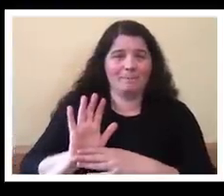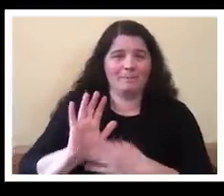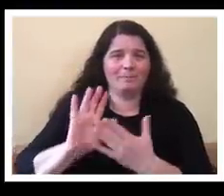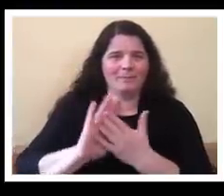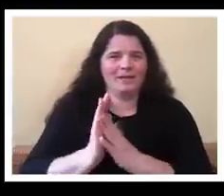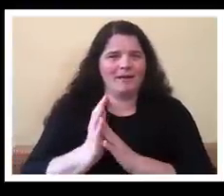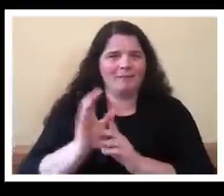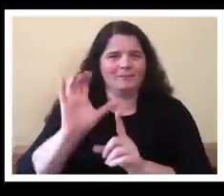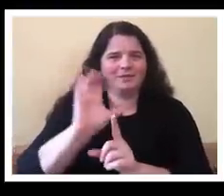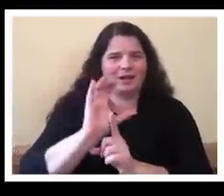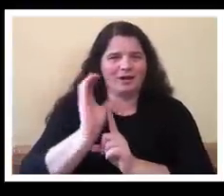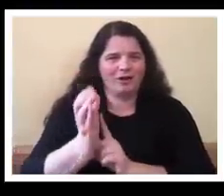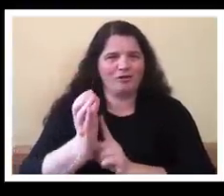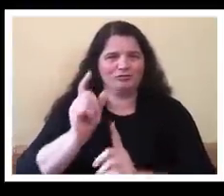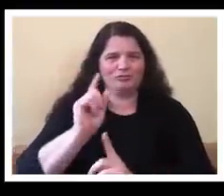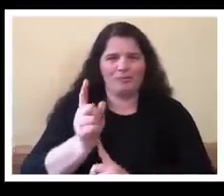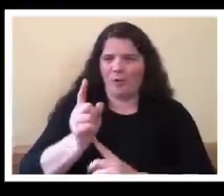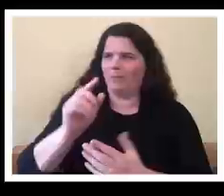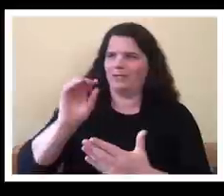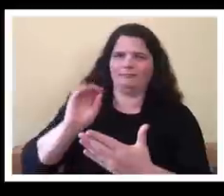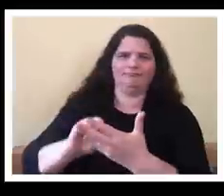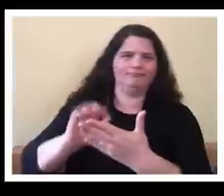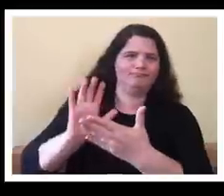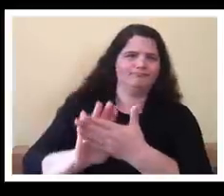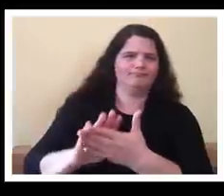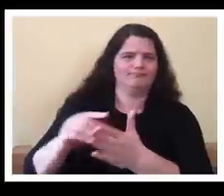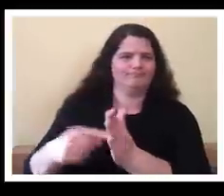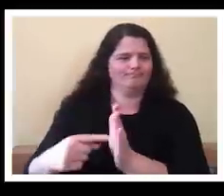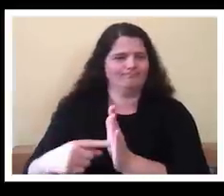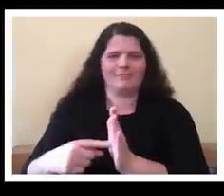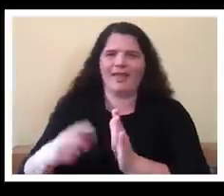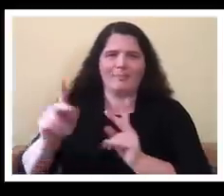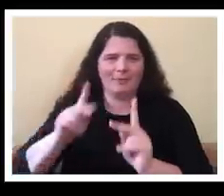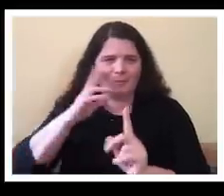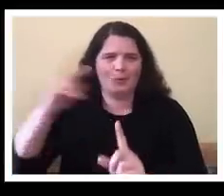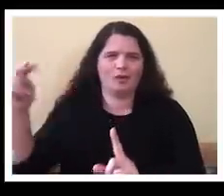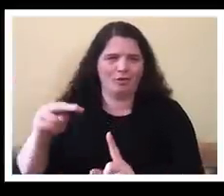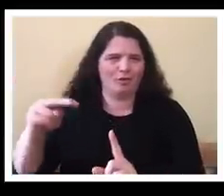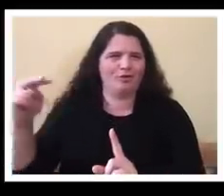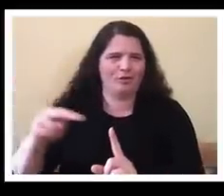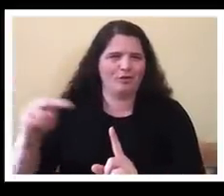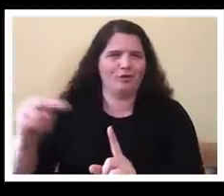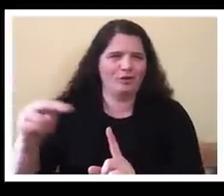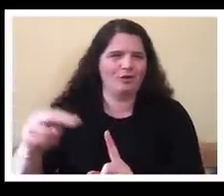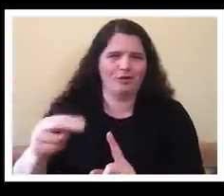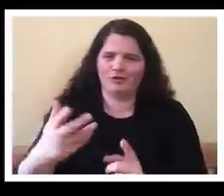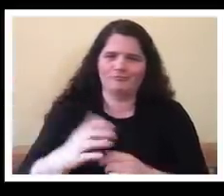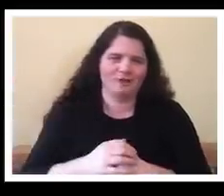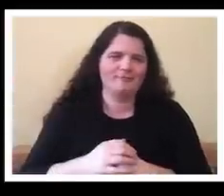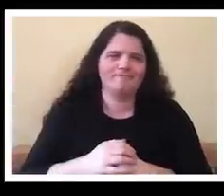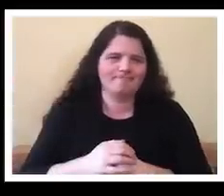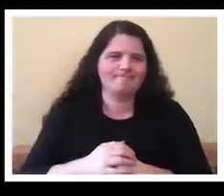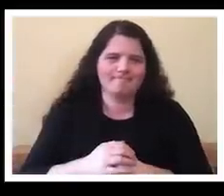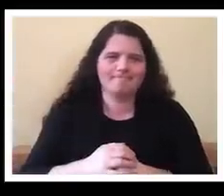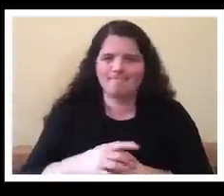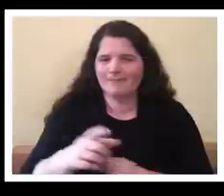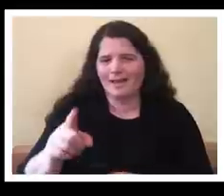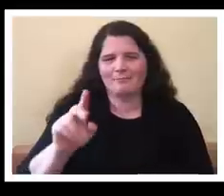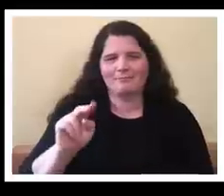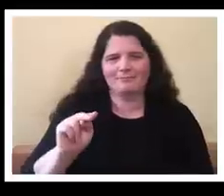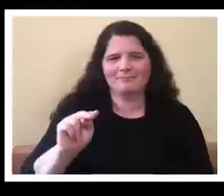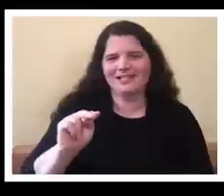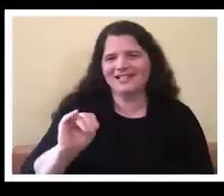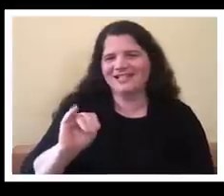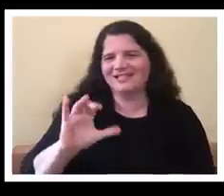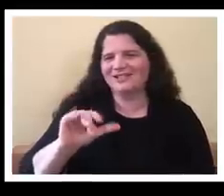live long. And, you know, Nicole said it well. You know, she was cribbing a little bit